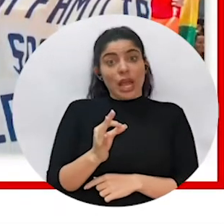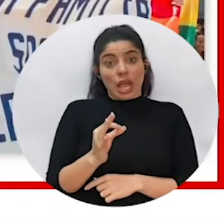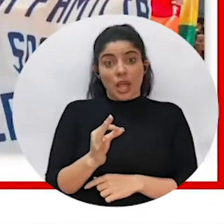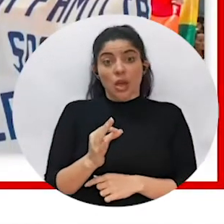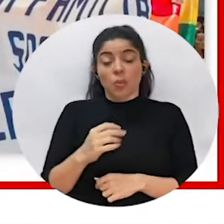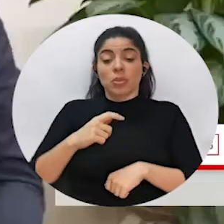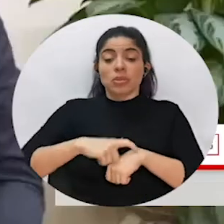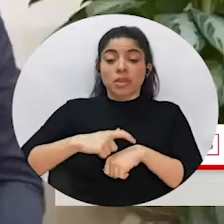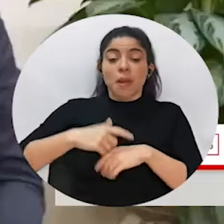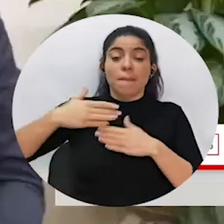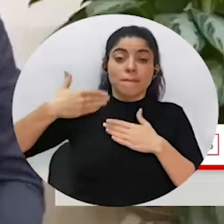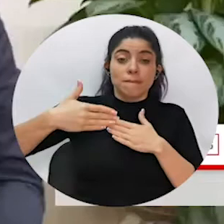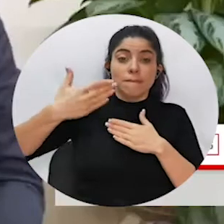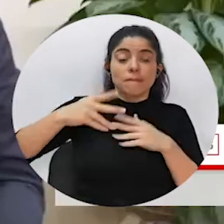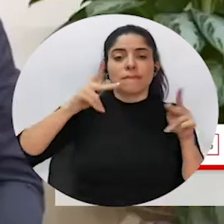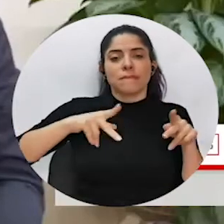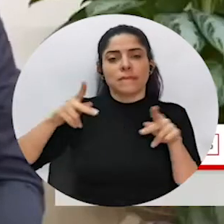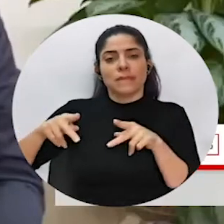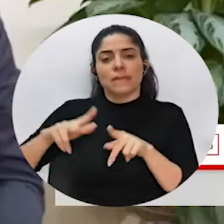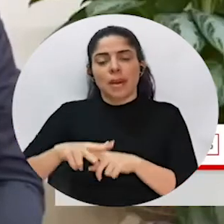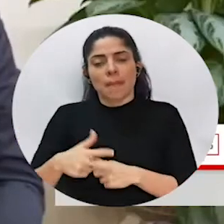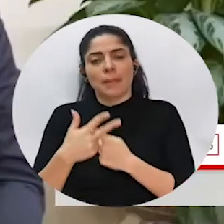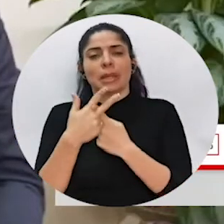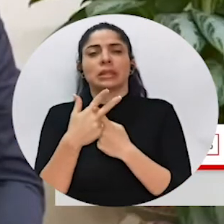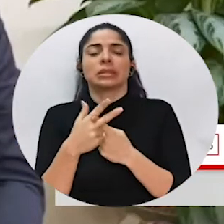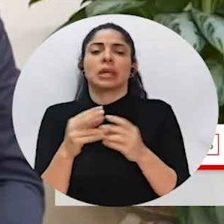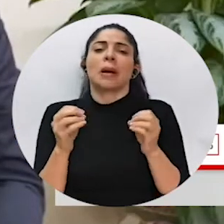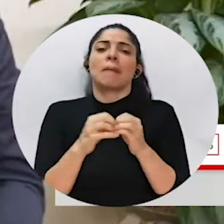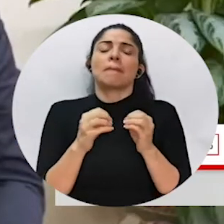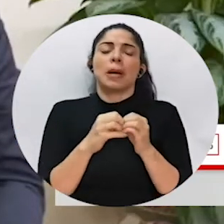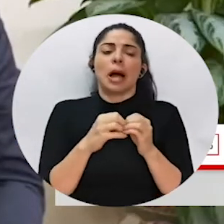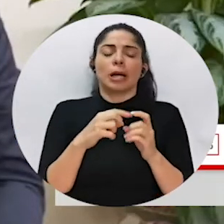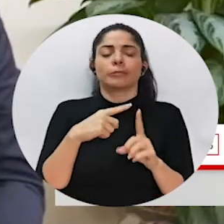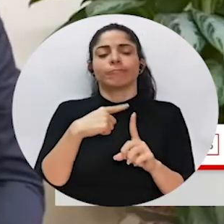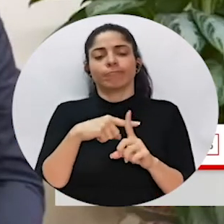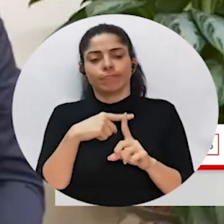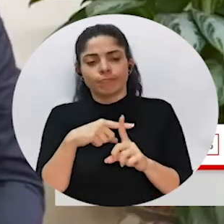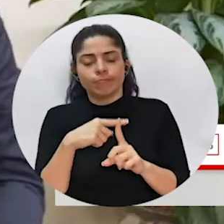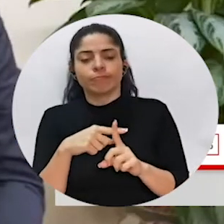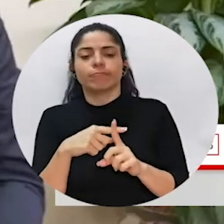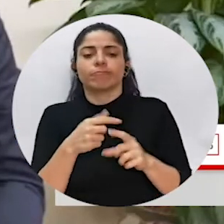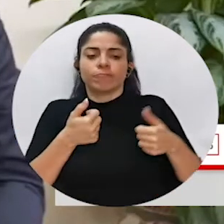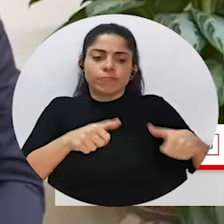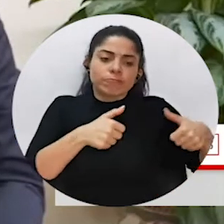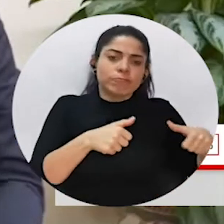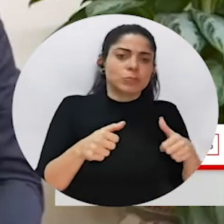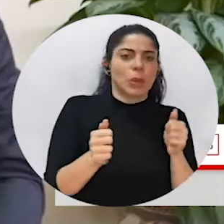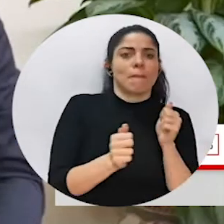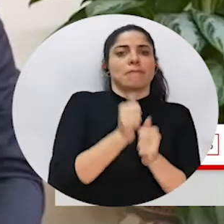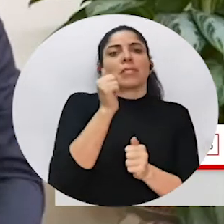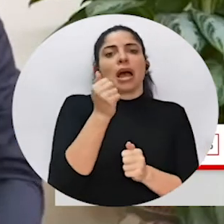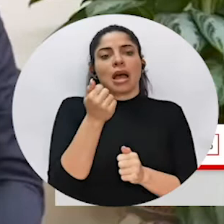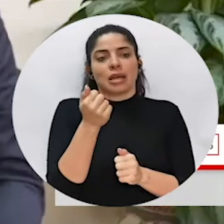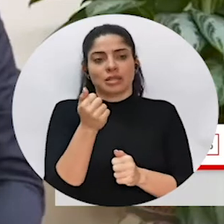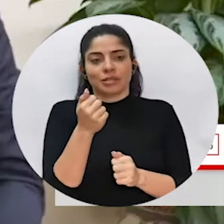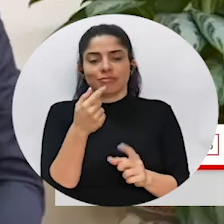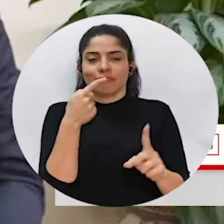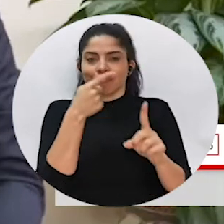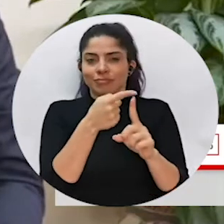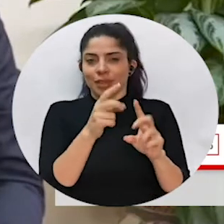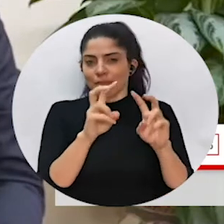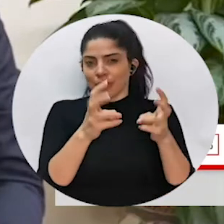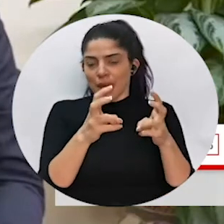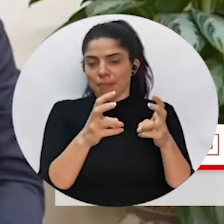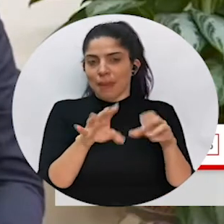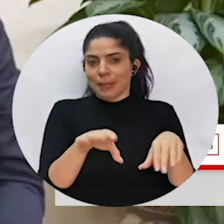that as time will go by, people will be going to be more positive and will agree more on